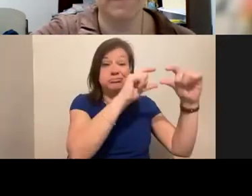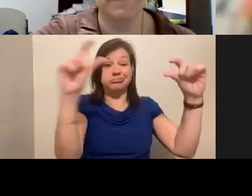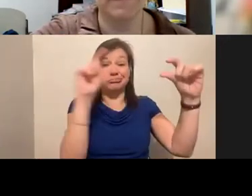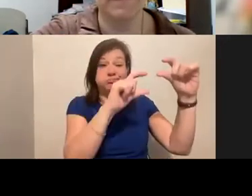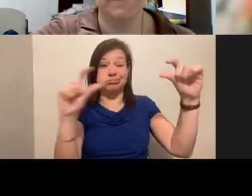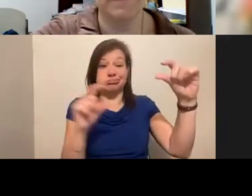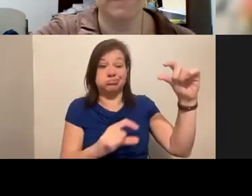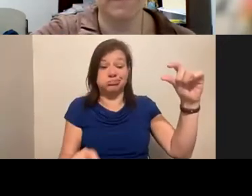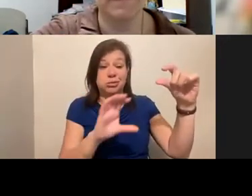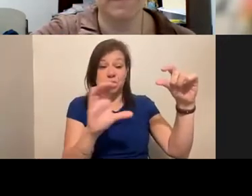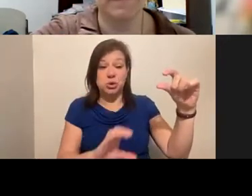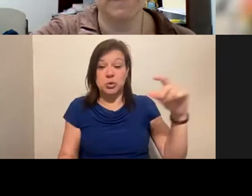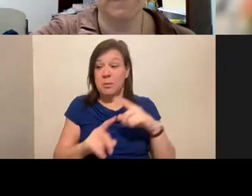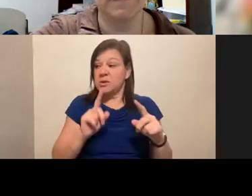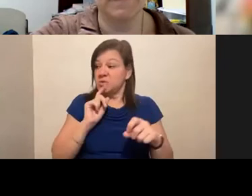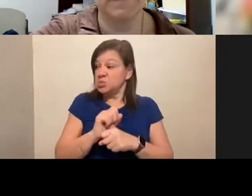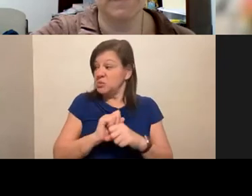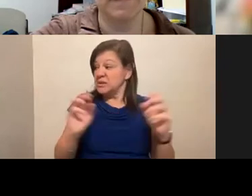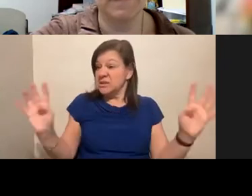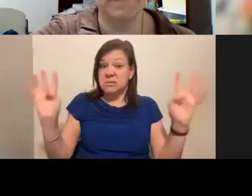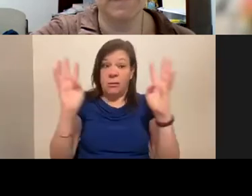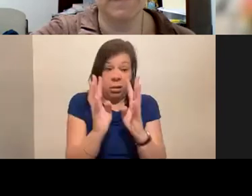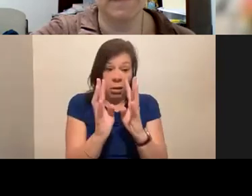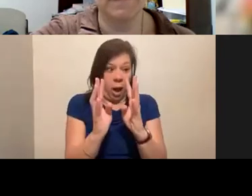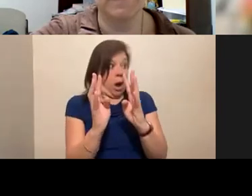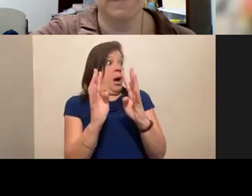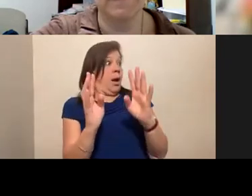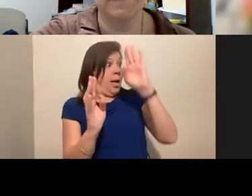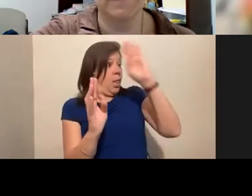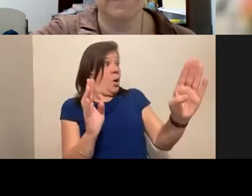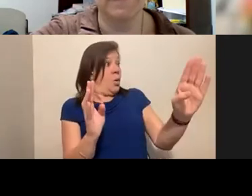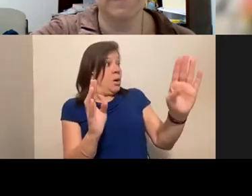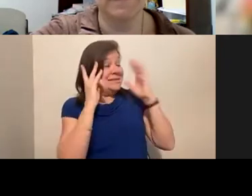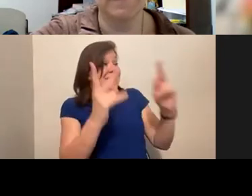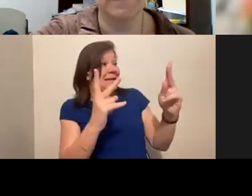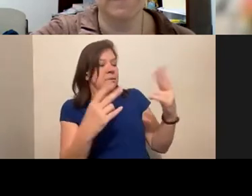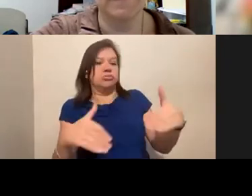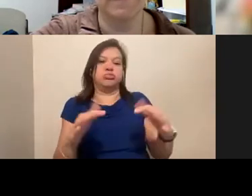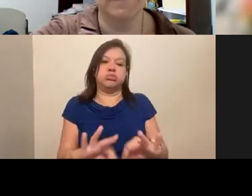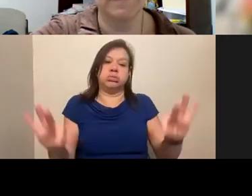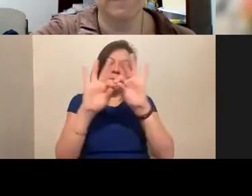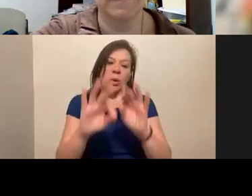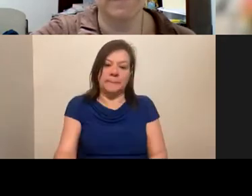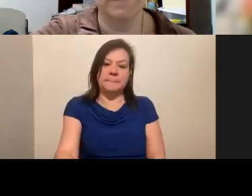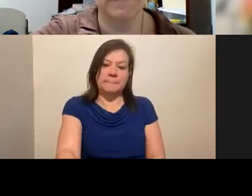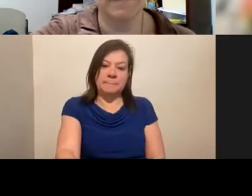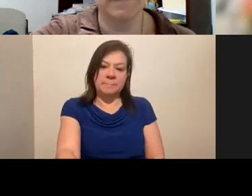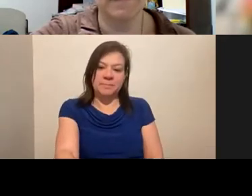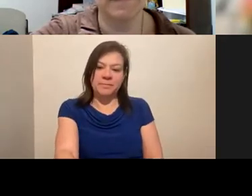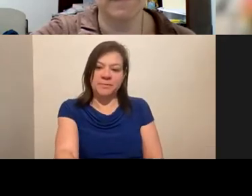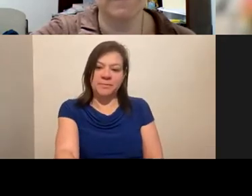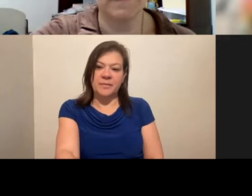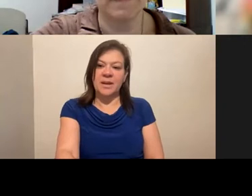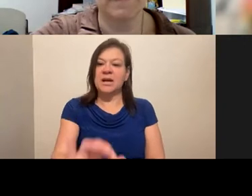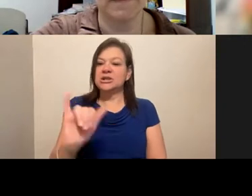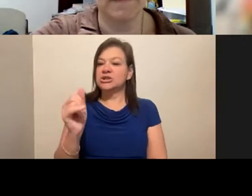in the physical space is so important, I believe. Jamie, brought up customer